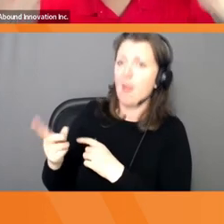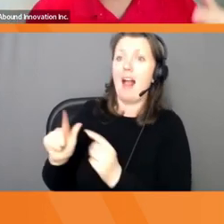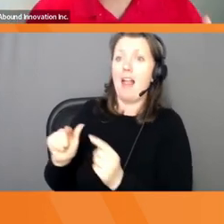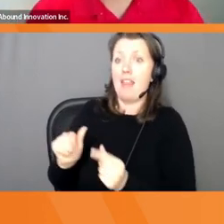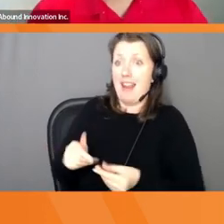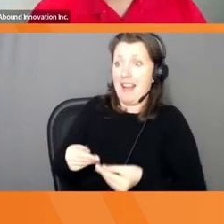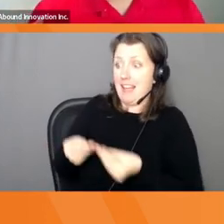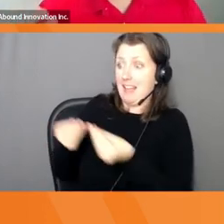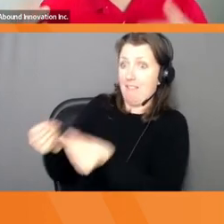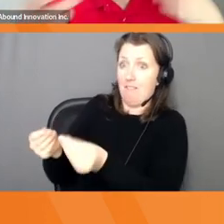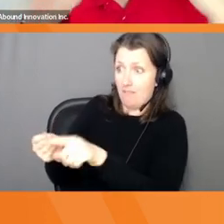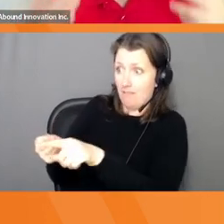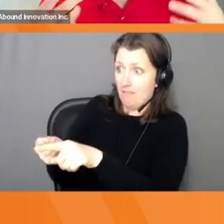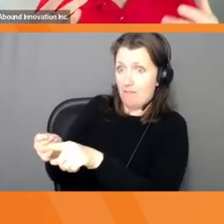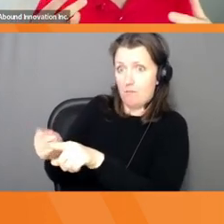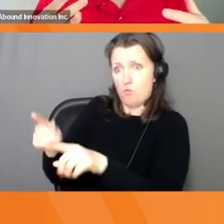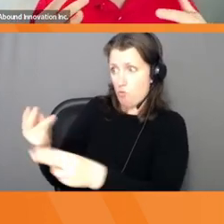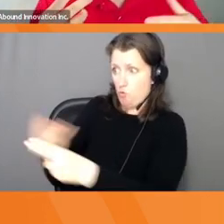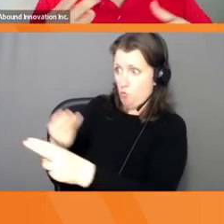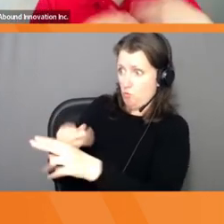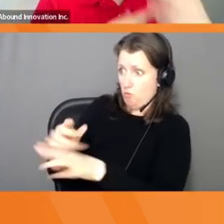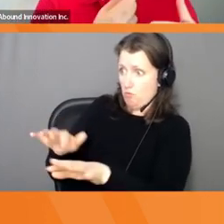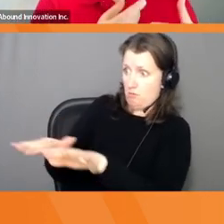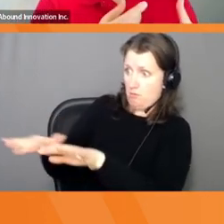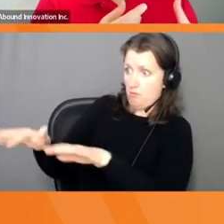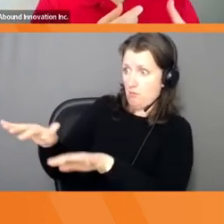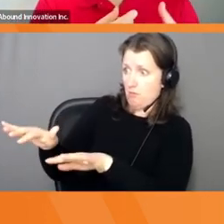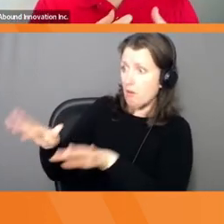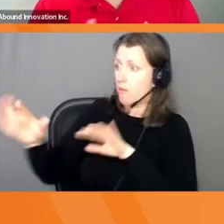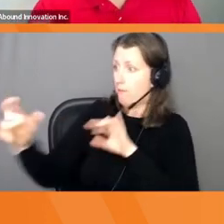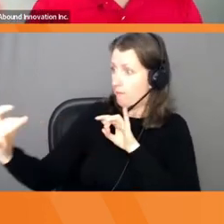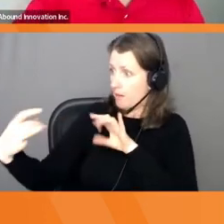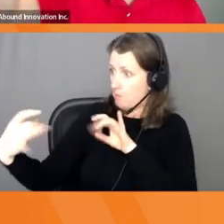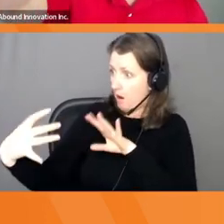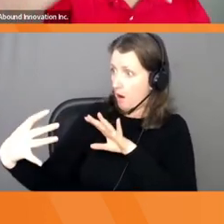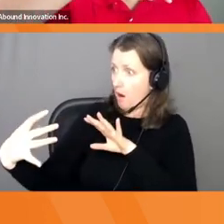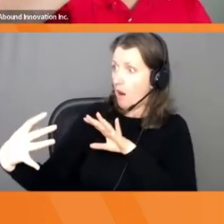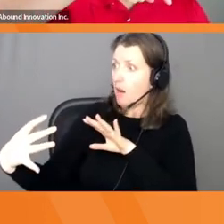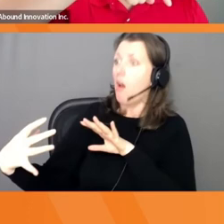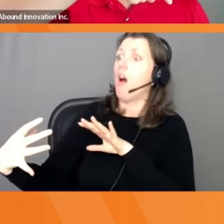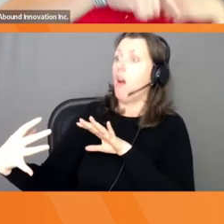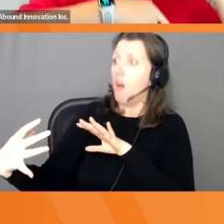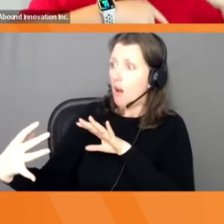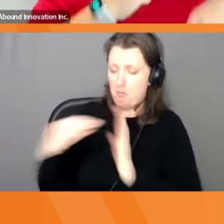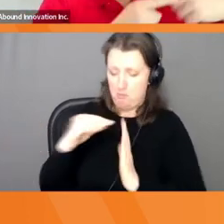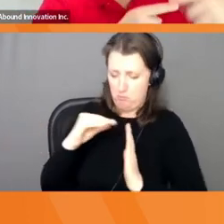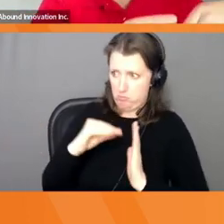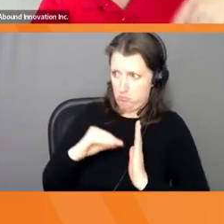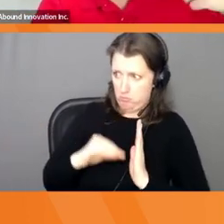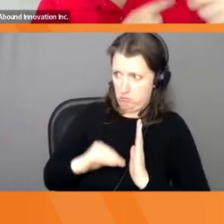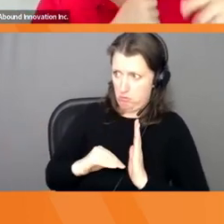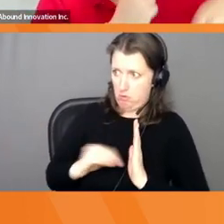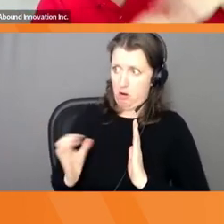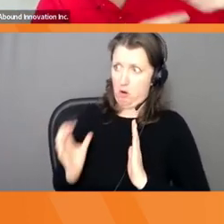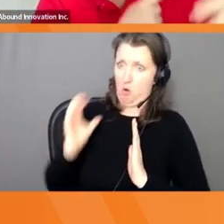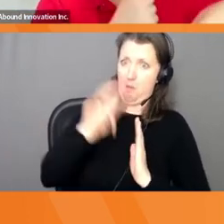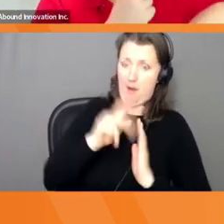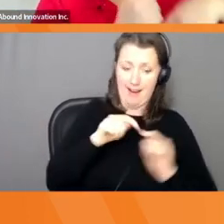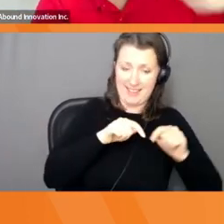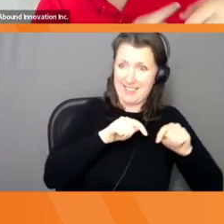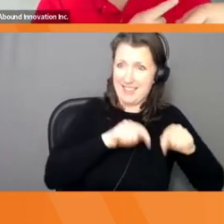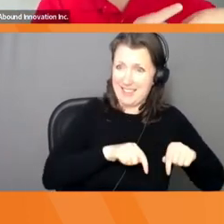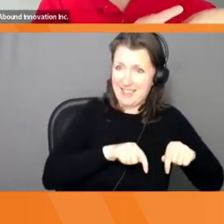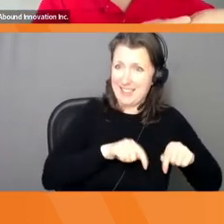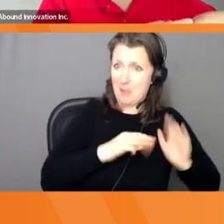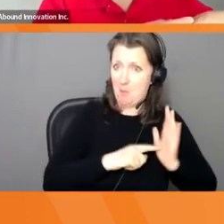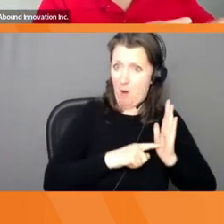then listen for feedback. And when I get their feedback, then I analyze what they say. And I go back to prototype, I make a new one, I make some changes or